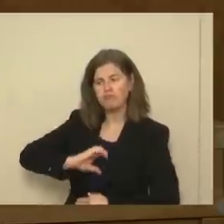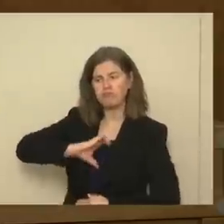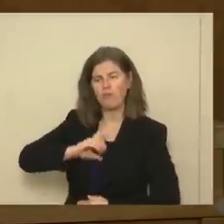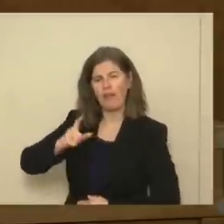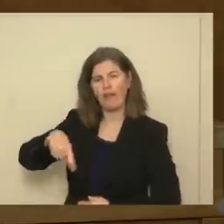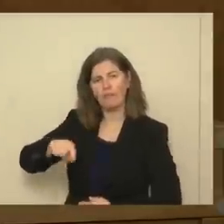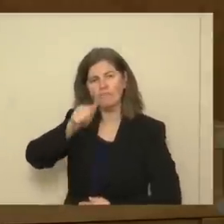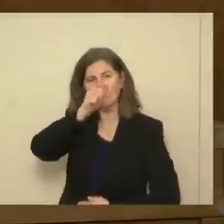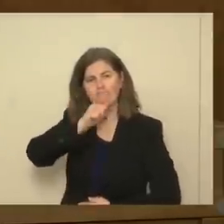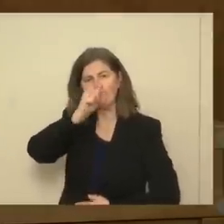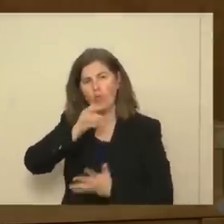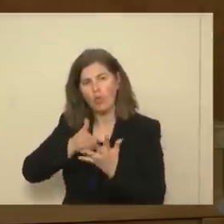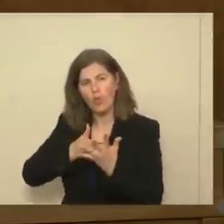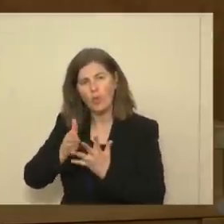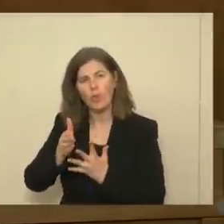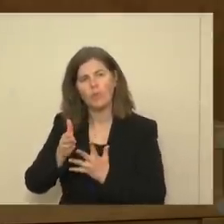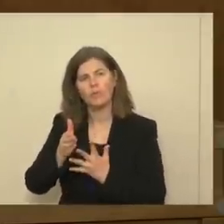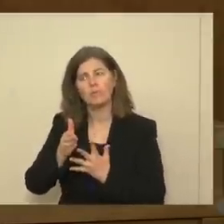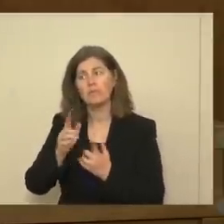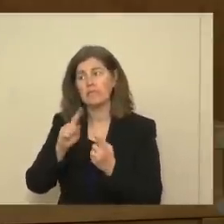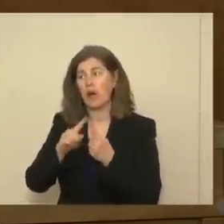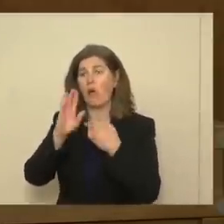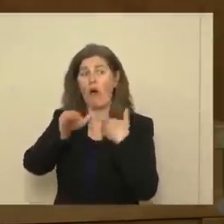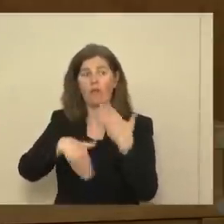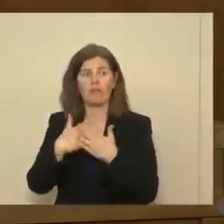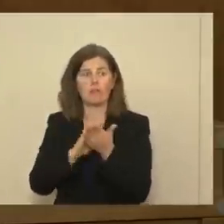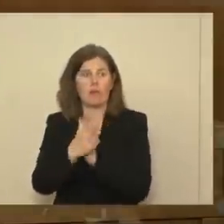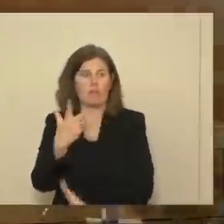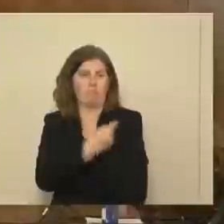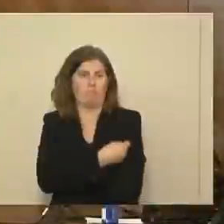get them through this. So we're all vaccinated. Thank you.